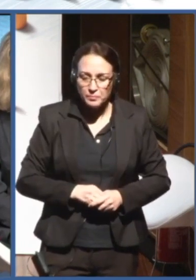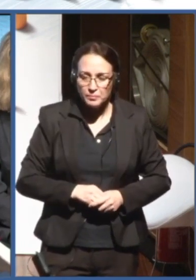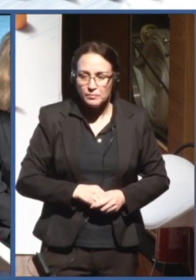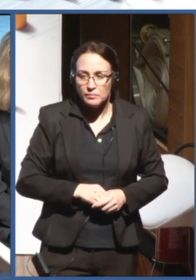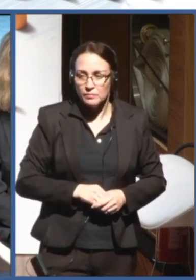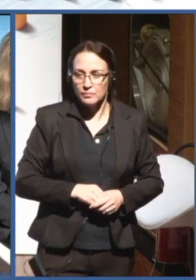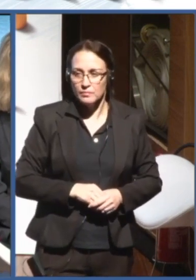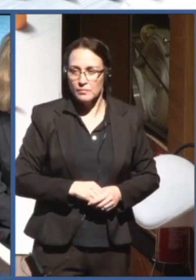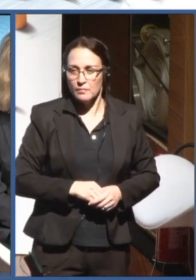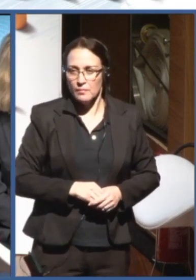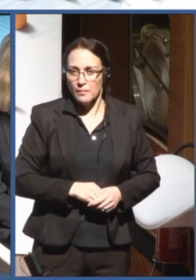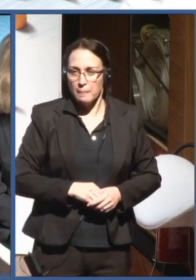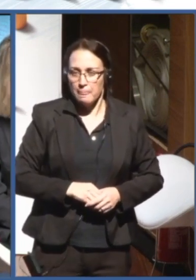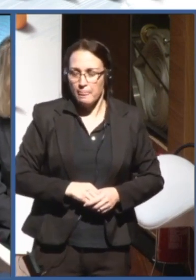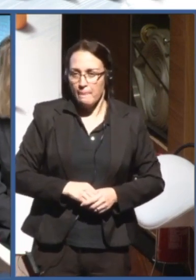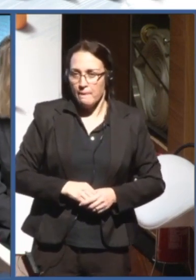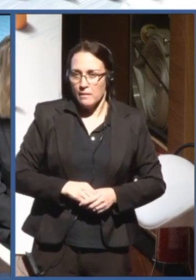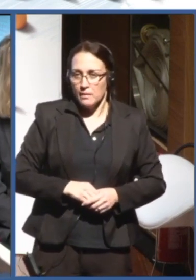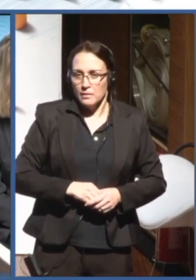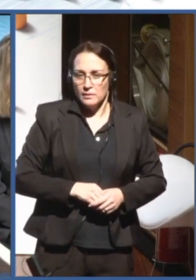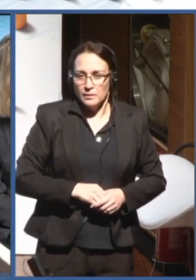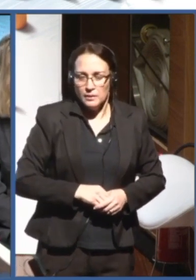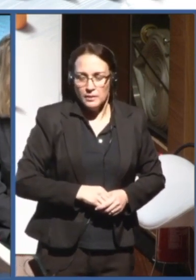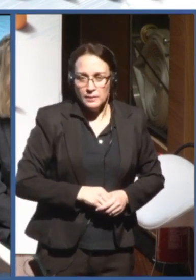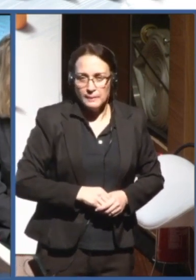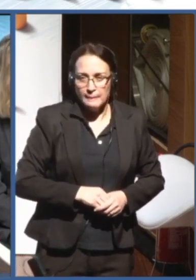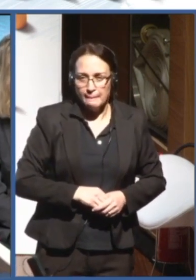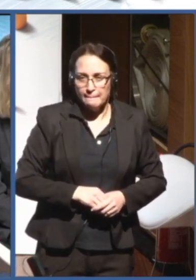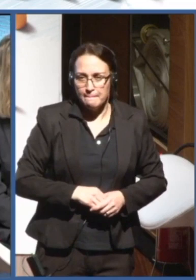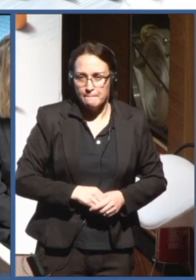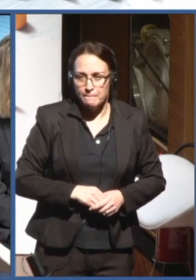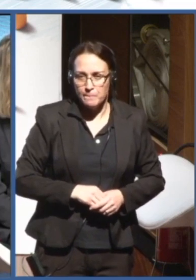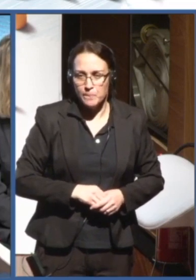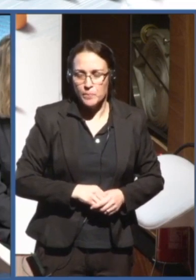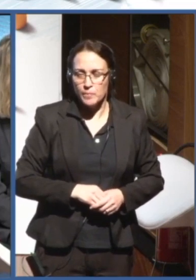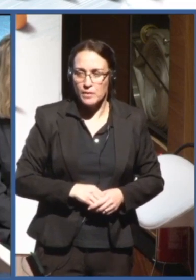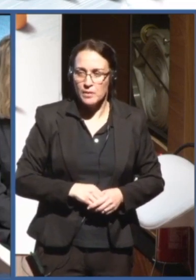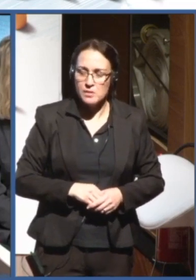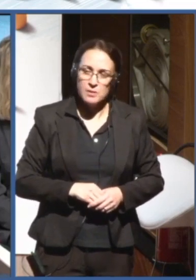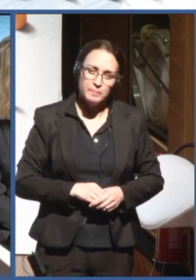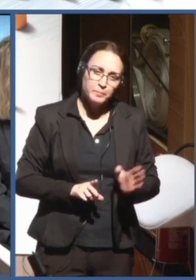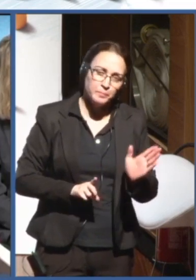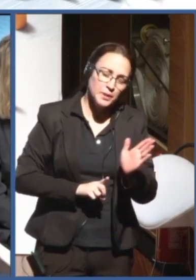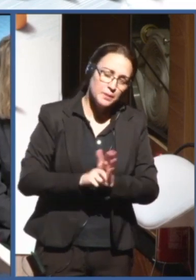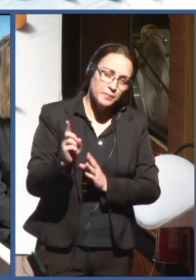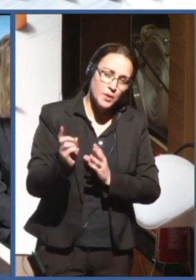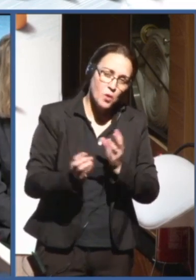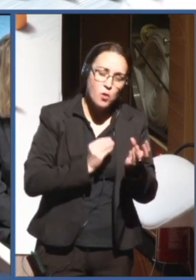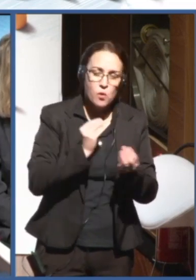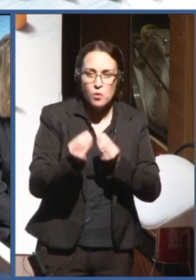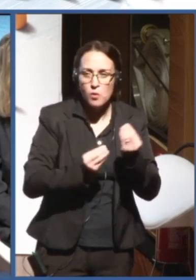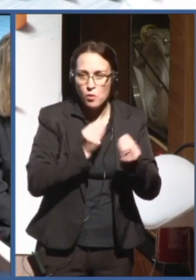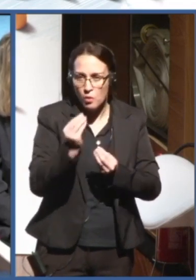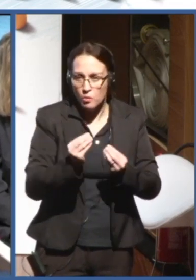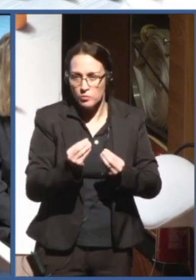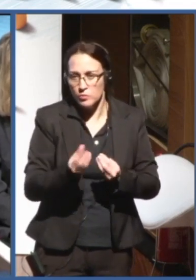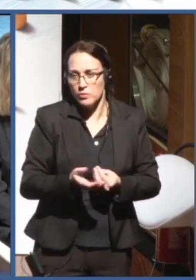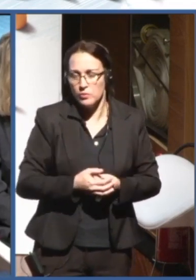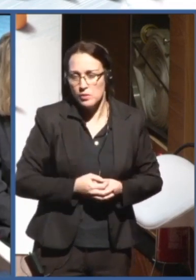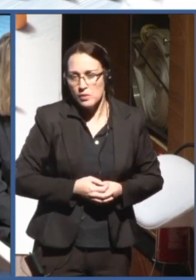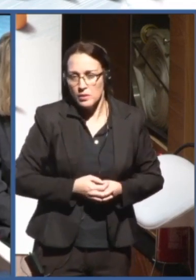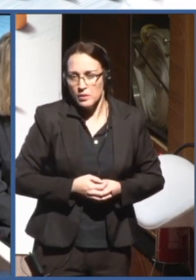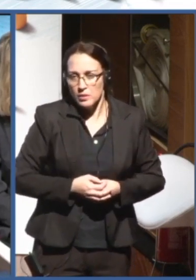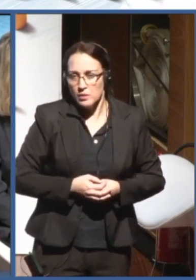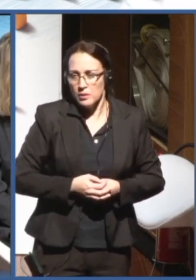how I pronounce it correctly now. As legal advisor to the UN Special Rapporteur on the Right to Freedom of Opinion and Expression, you are actually